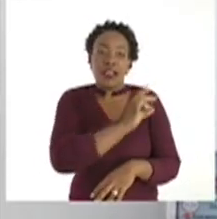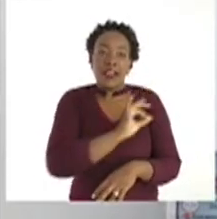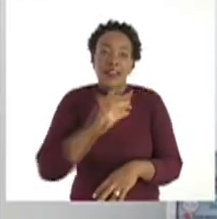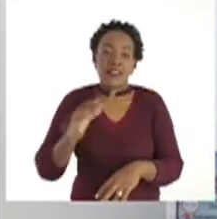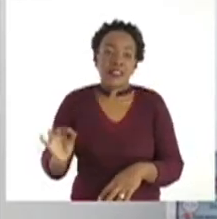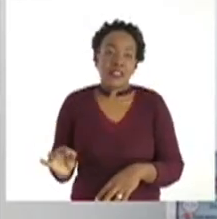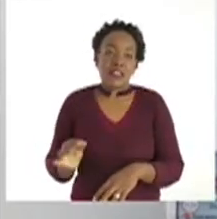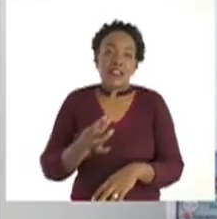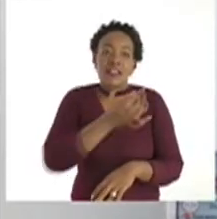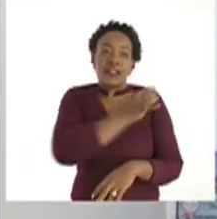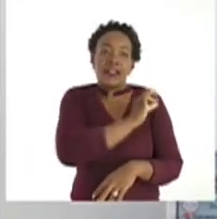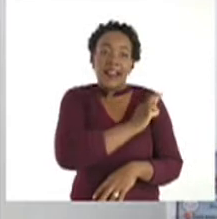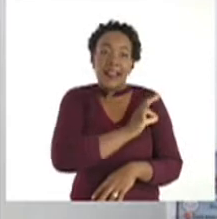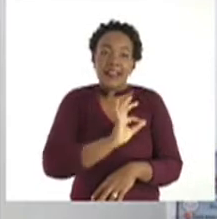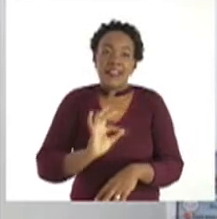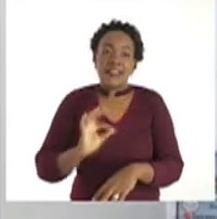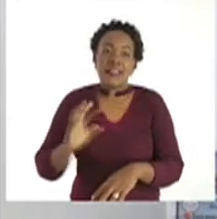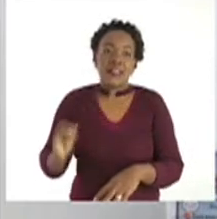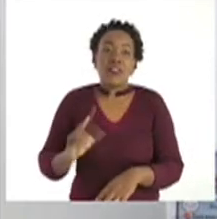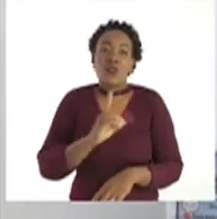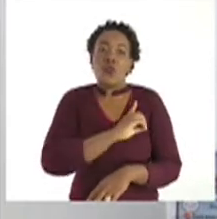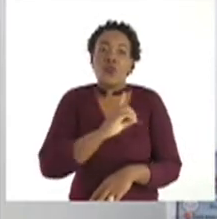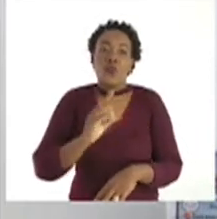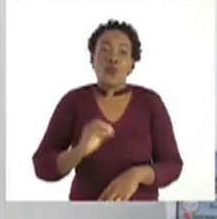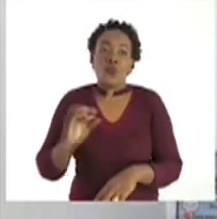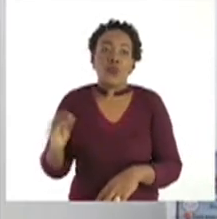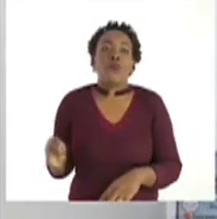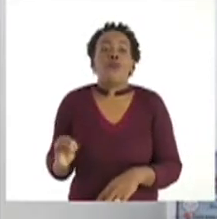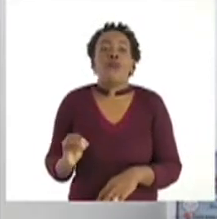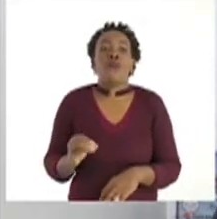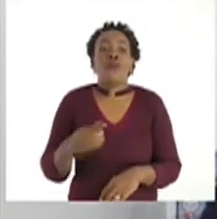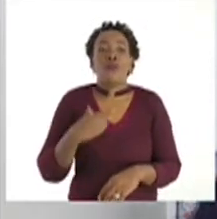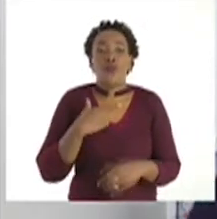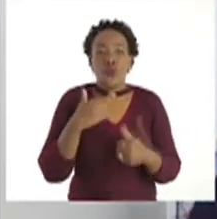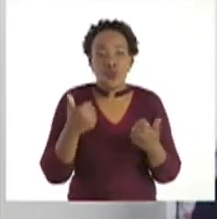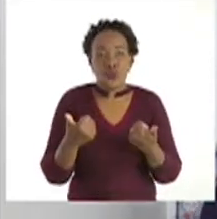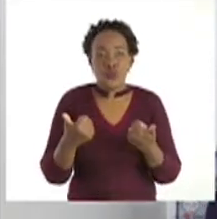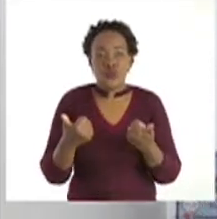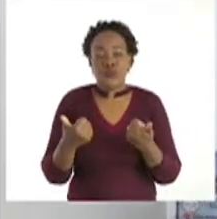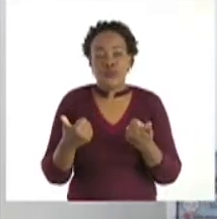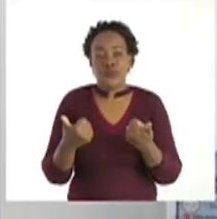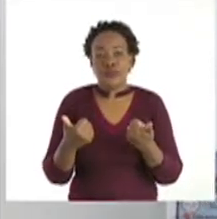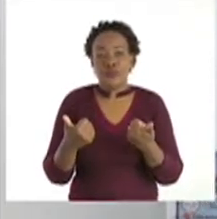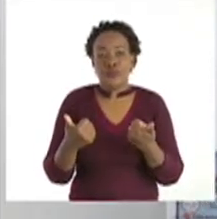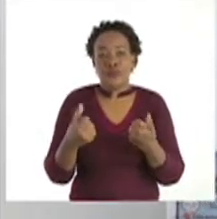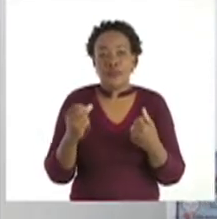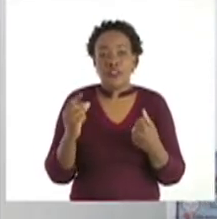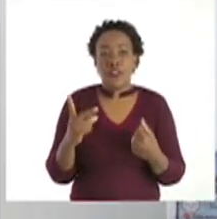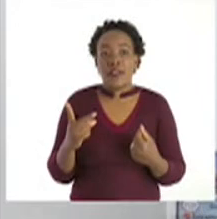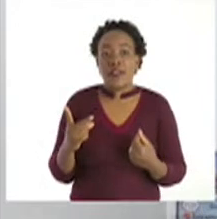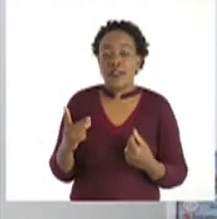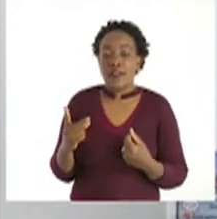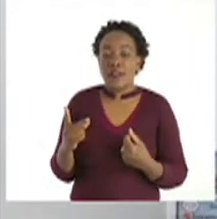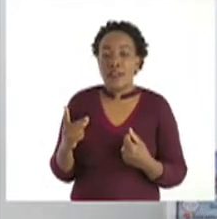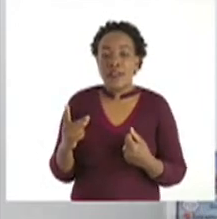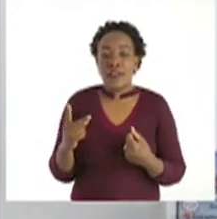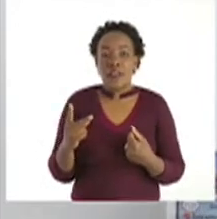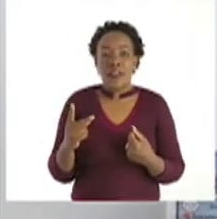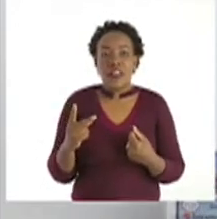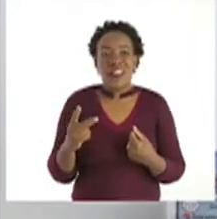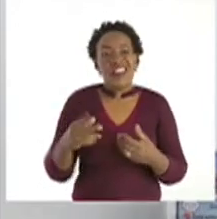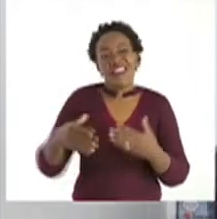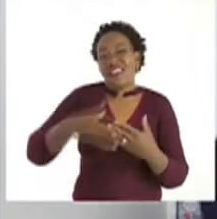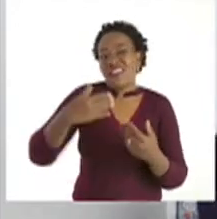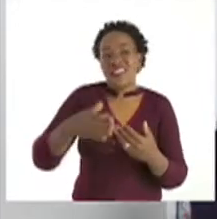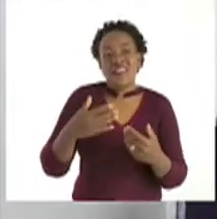90, 100. Very good. Okay. Another easy